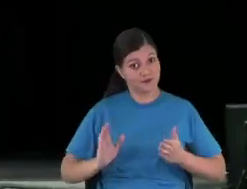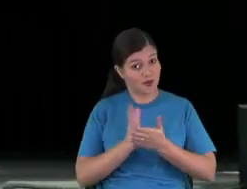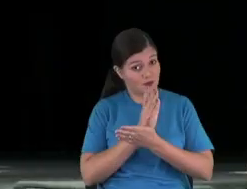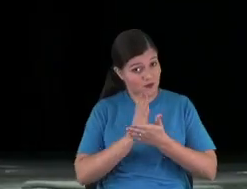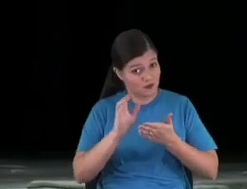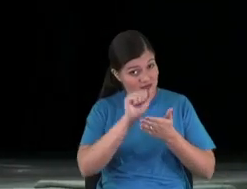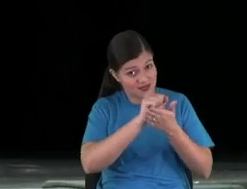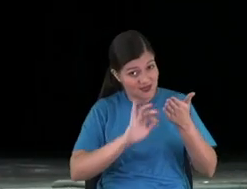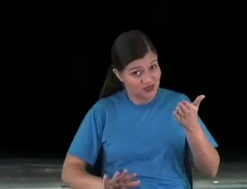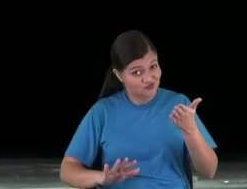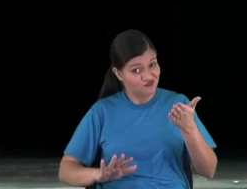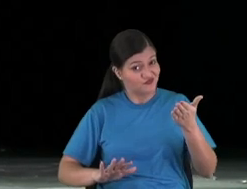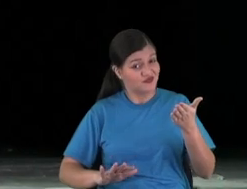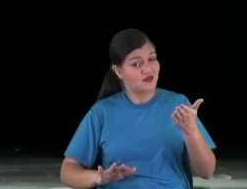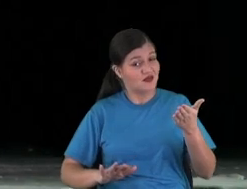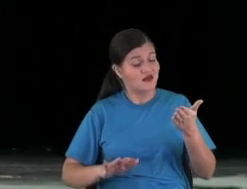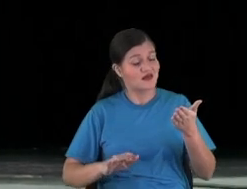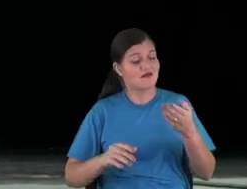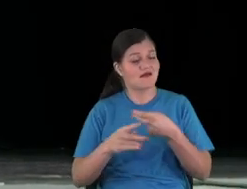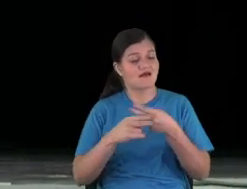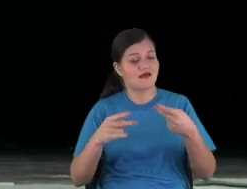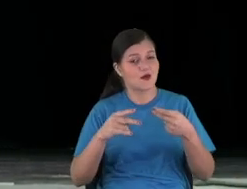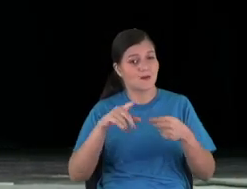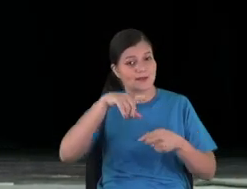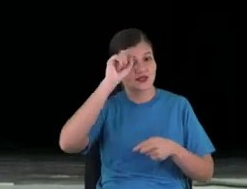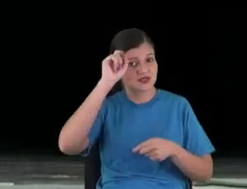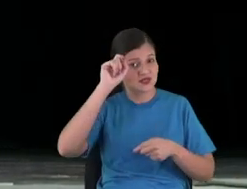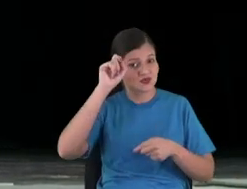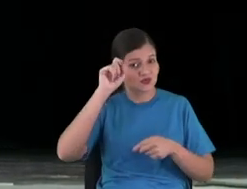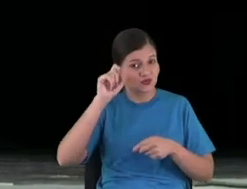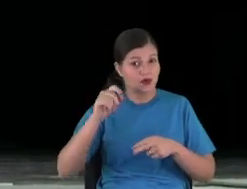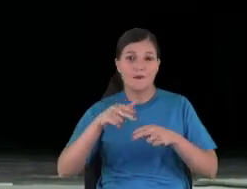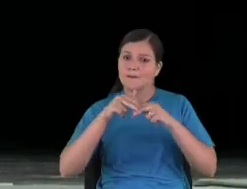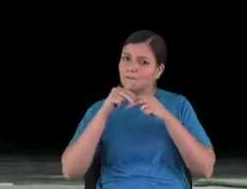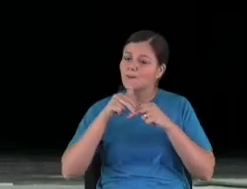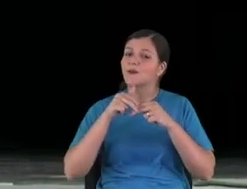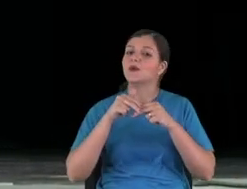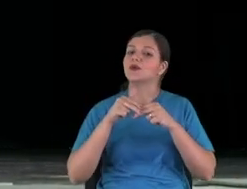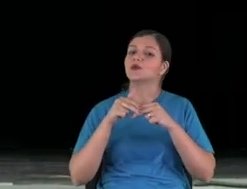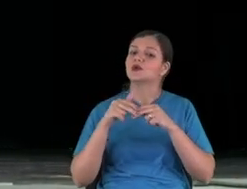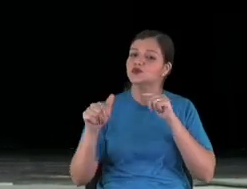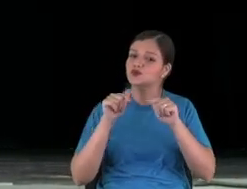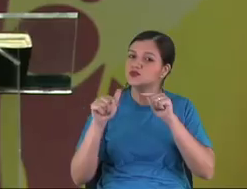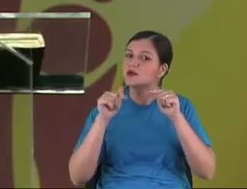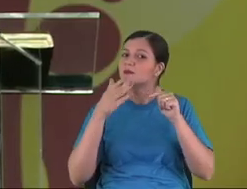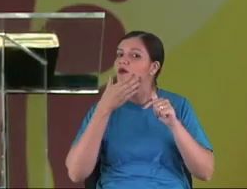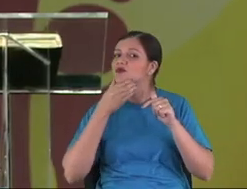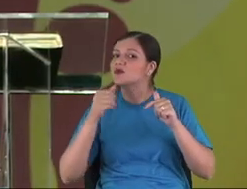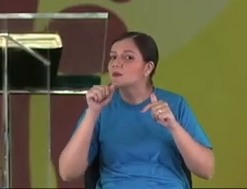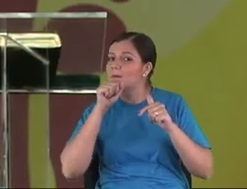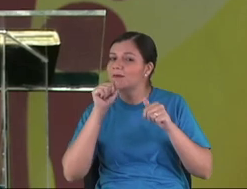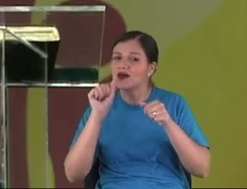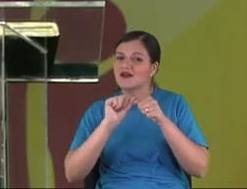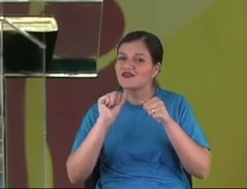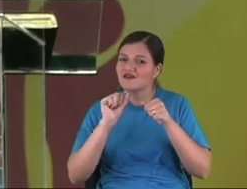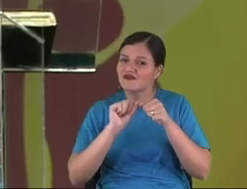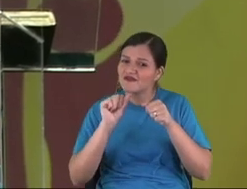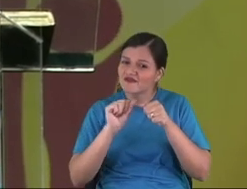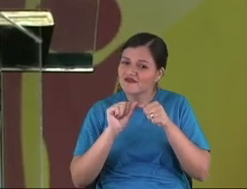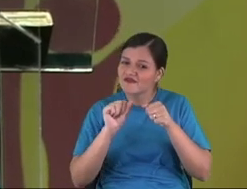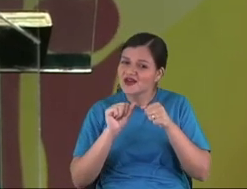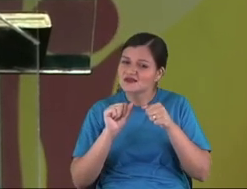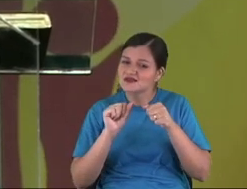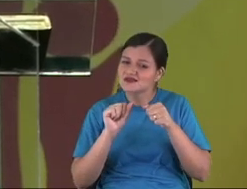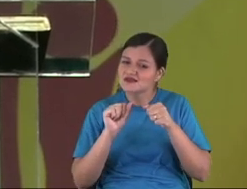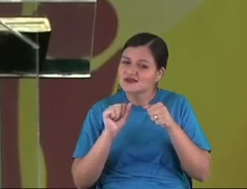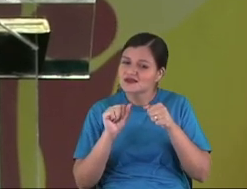of acts, attitudes, etc. That's the reason that the work of the dead is to make a